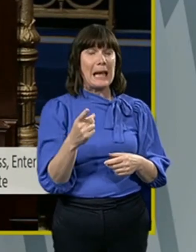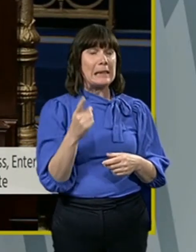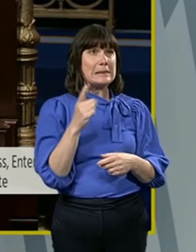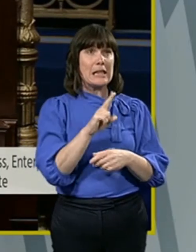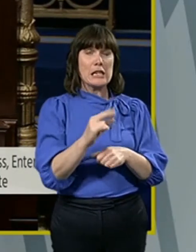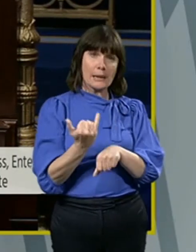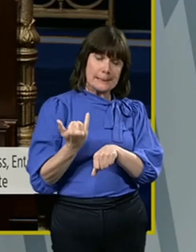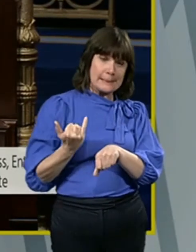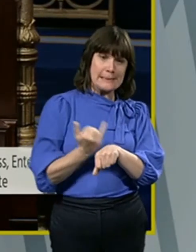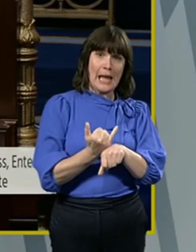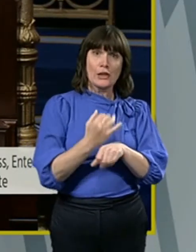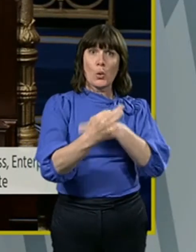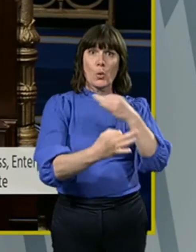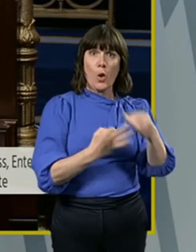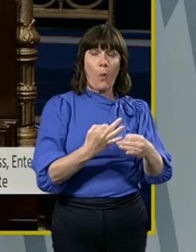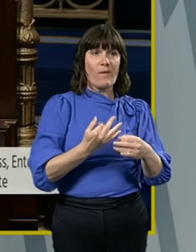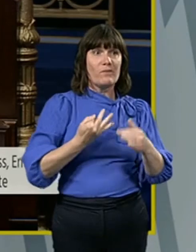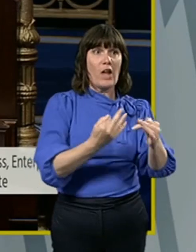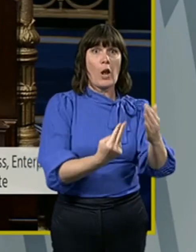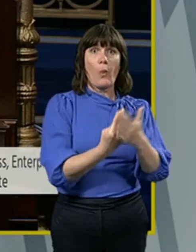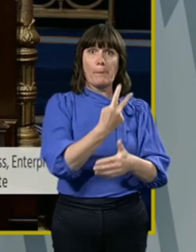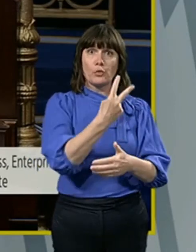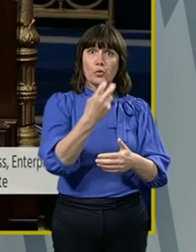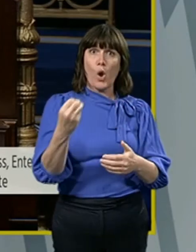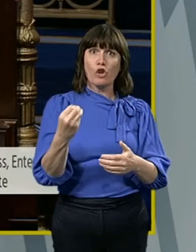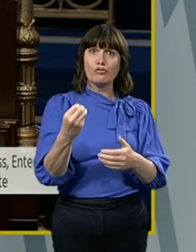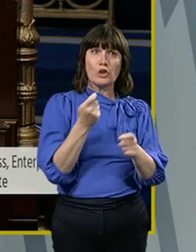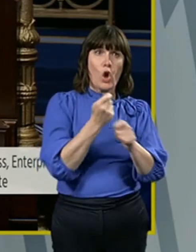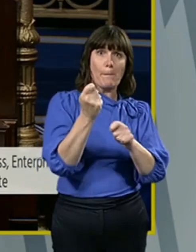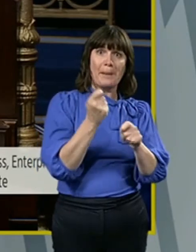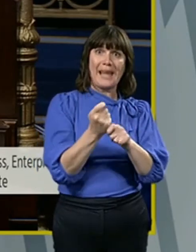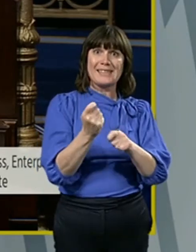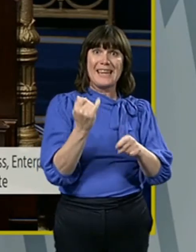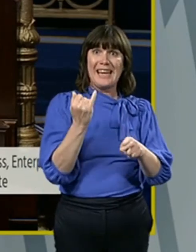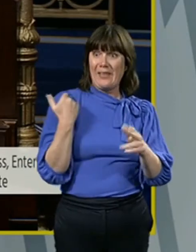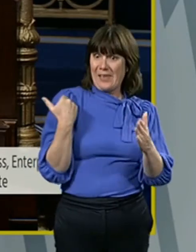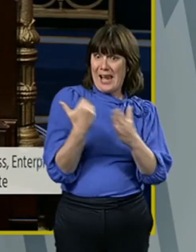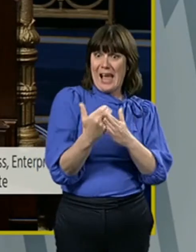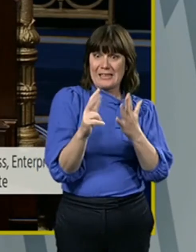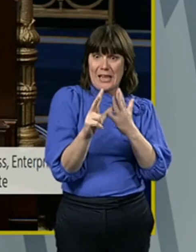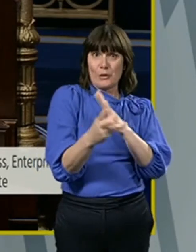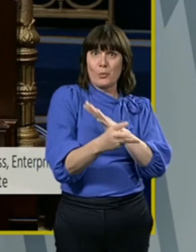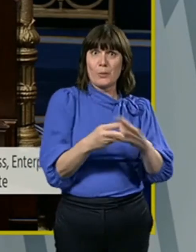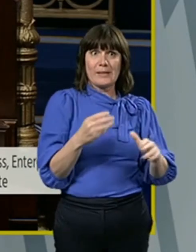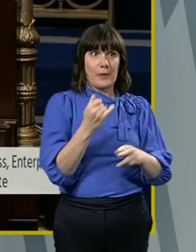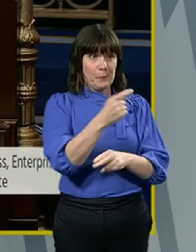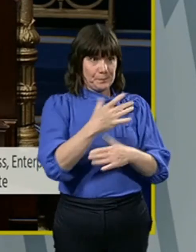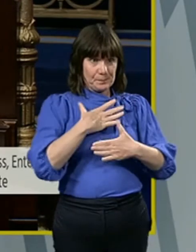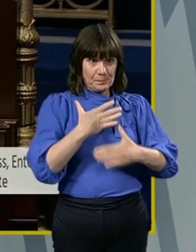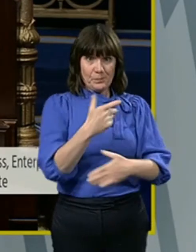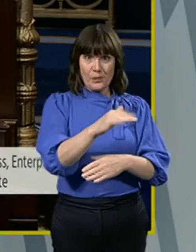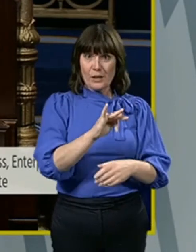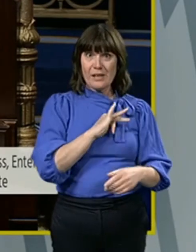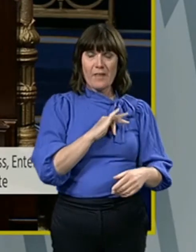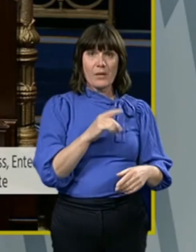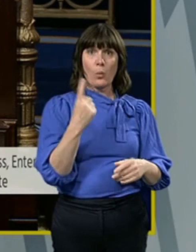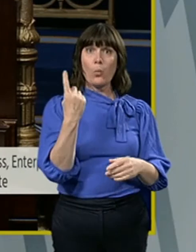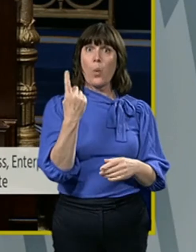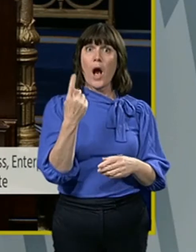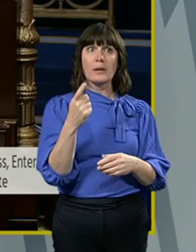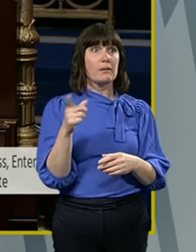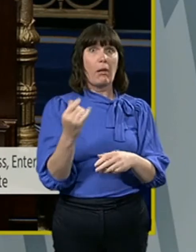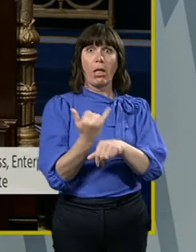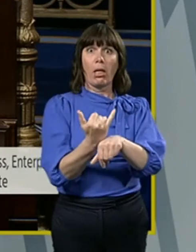out of 200 complaints at the height of the Covid pandemic in this country. In your own admission they have not gone to one workplace.